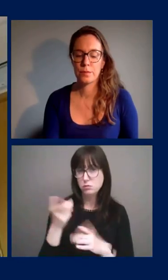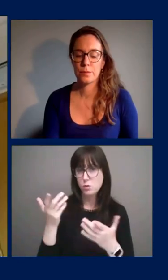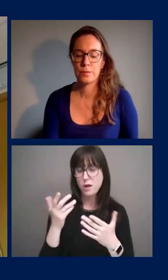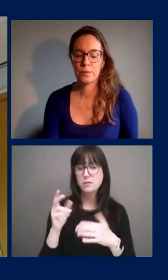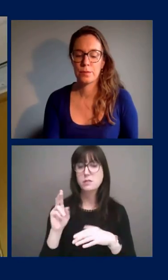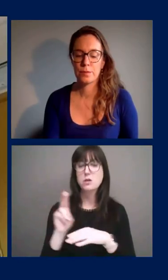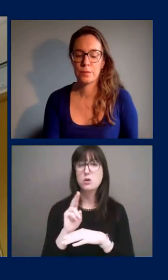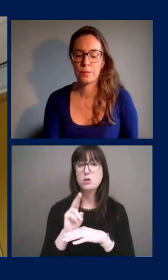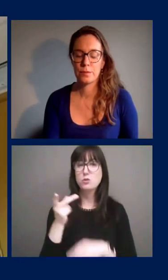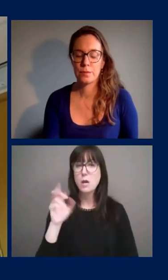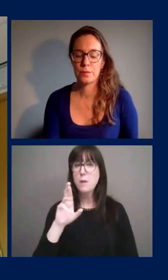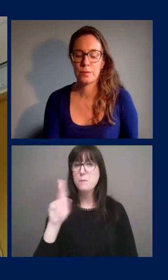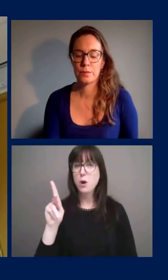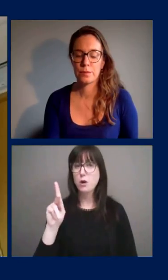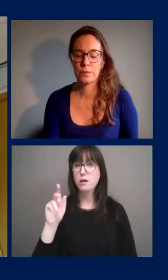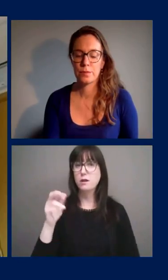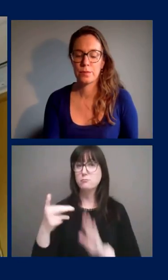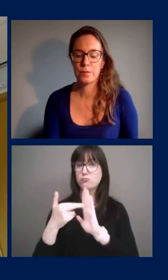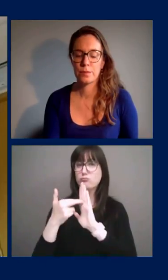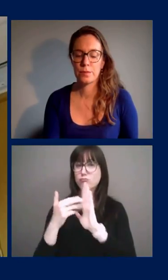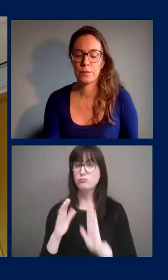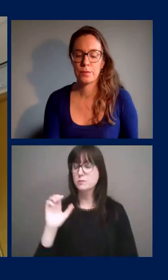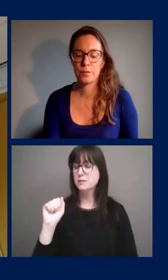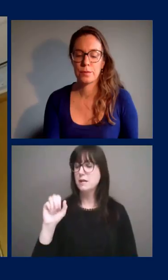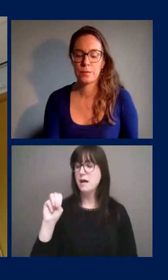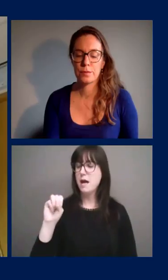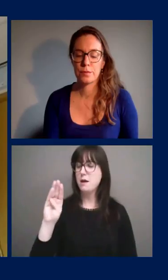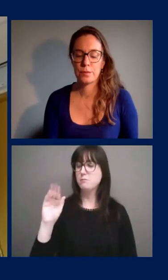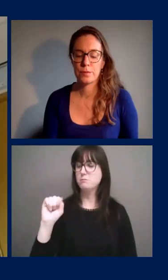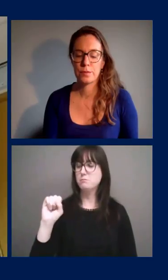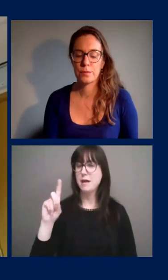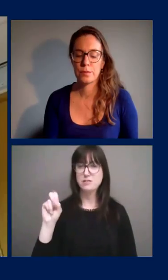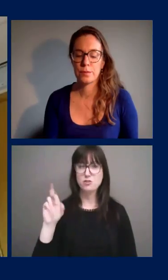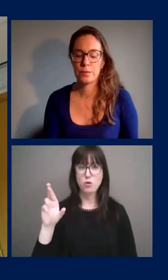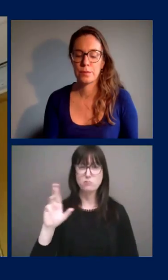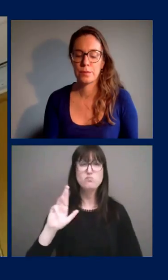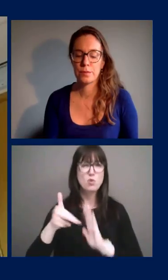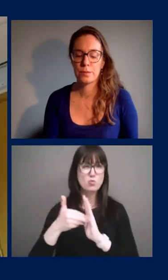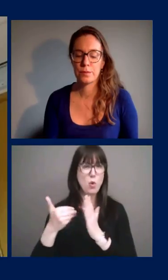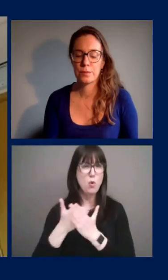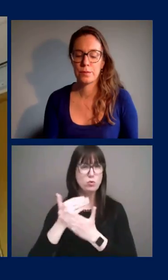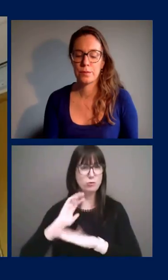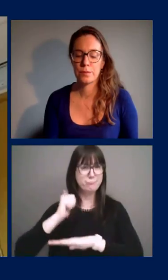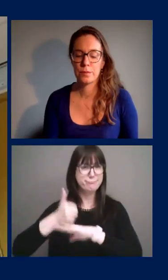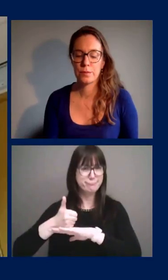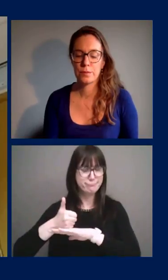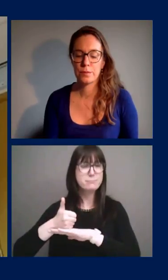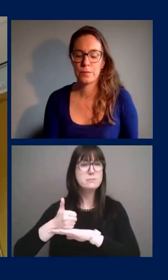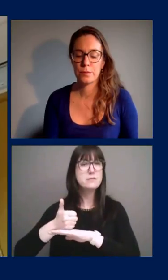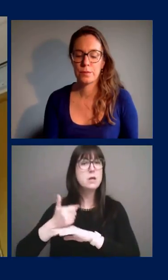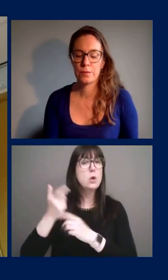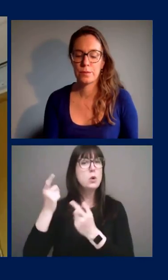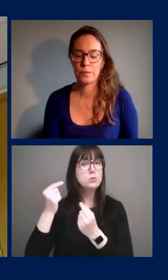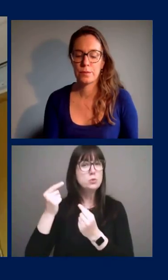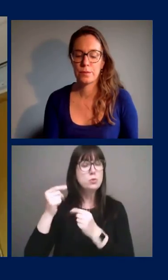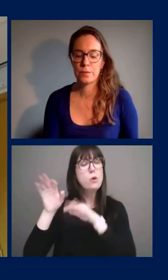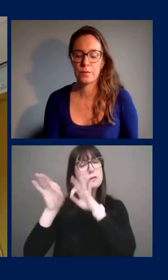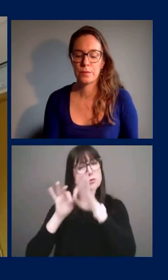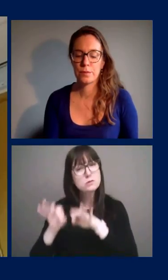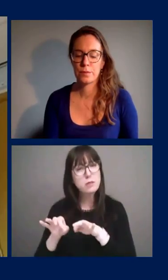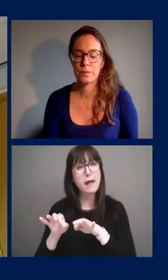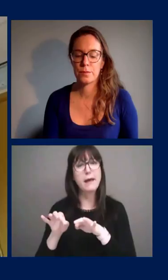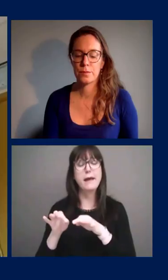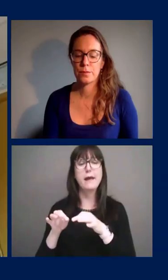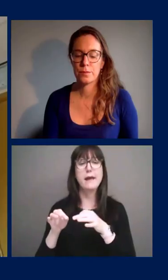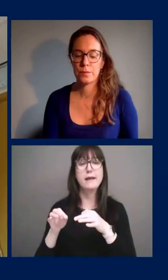ambassadors uh the new role that's been created uh to help people understand uh what the current environment is uh